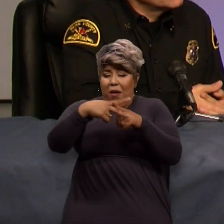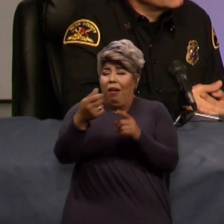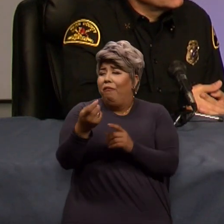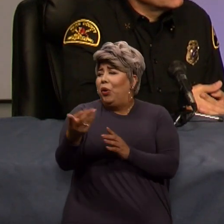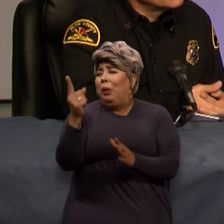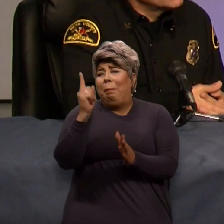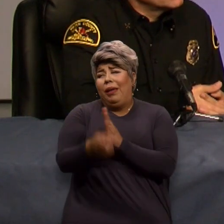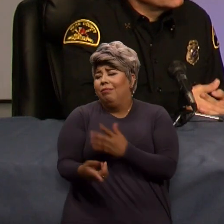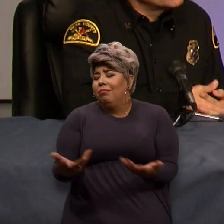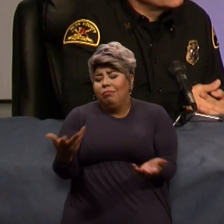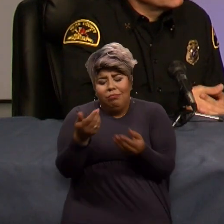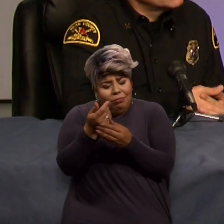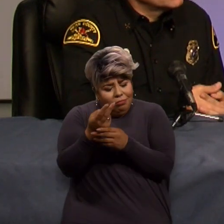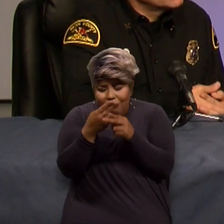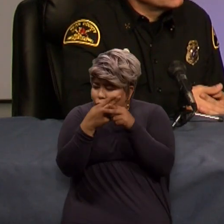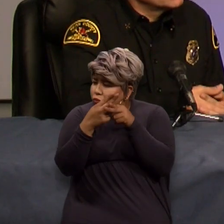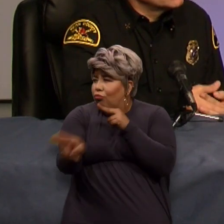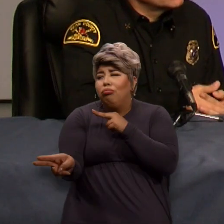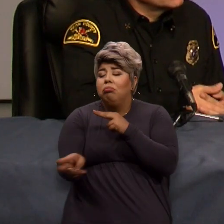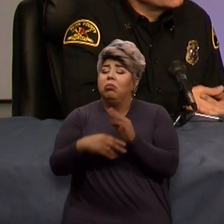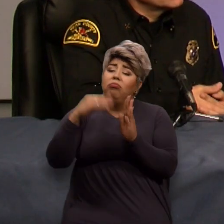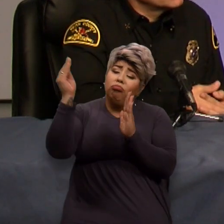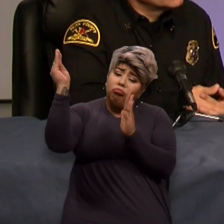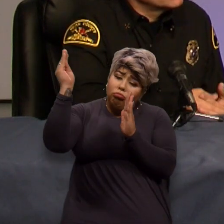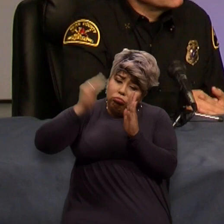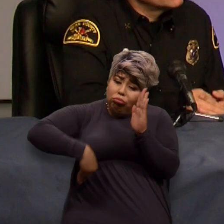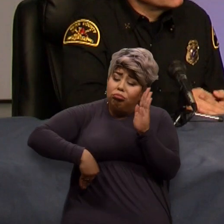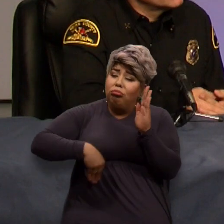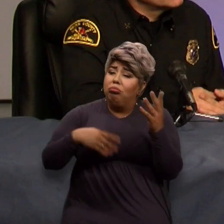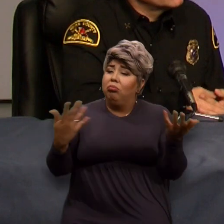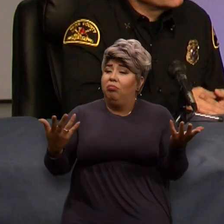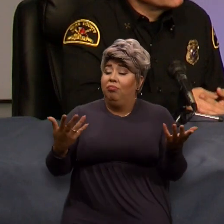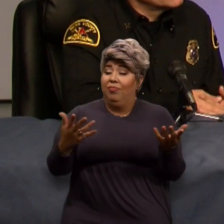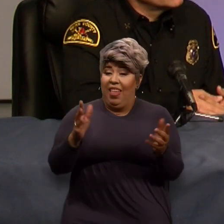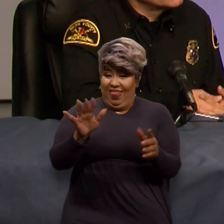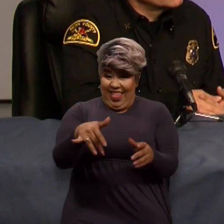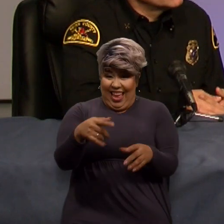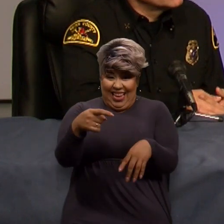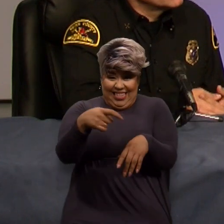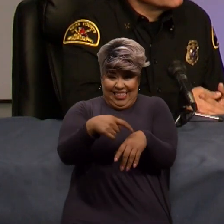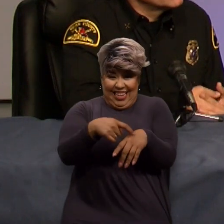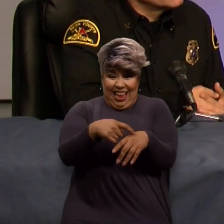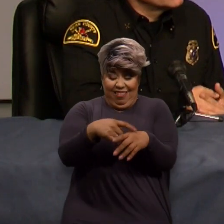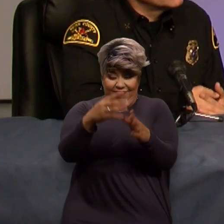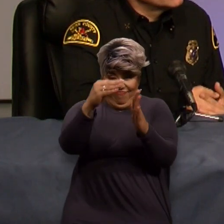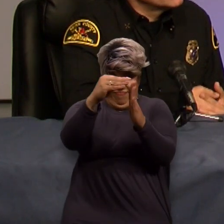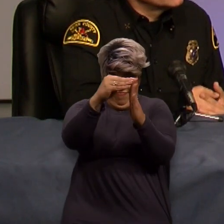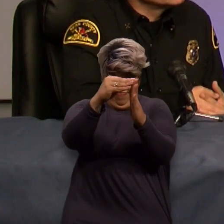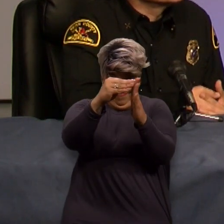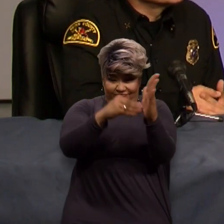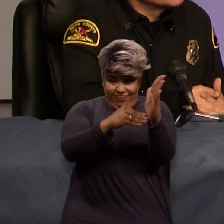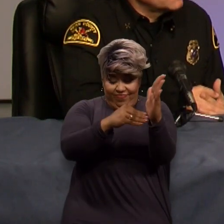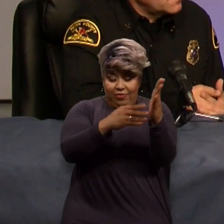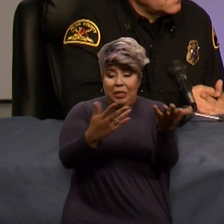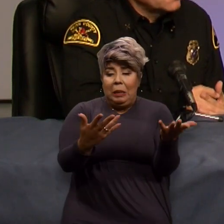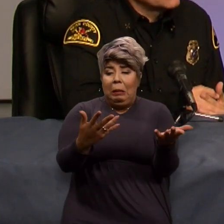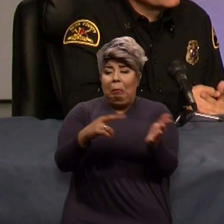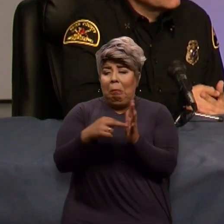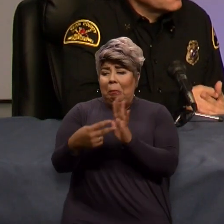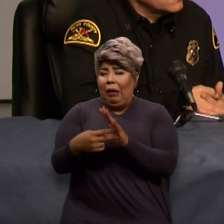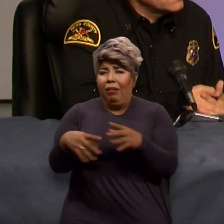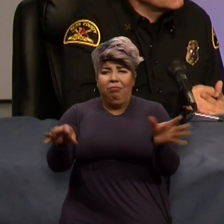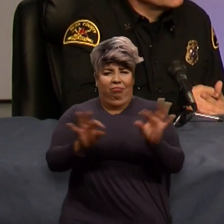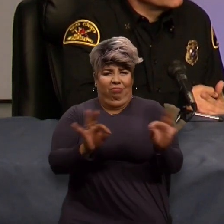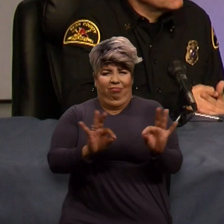to fill out the information. And really, that amount of time that you spend on that information is